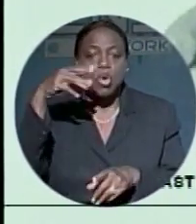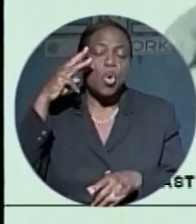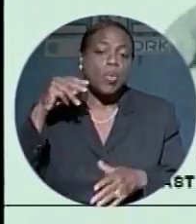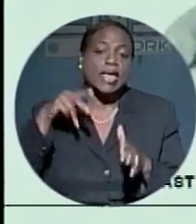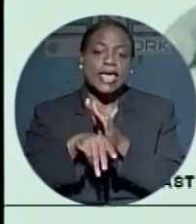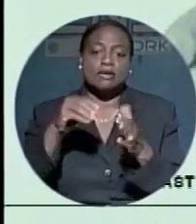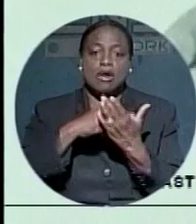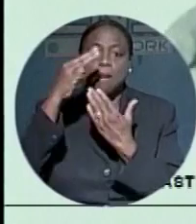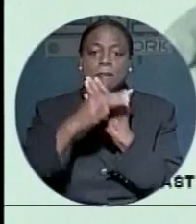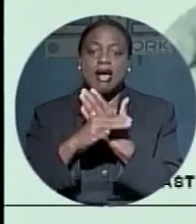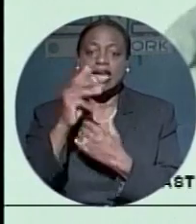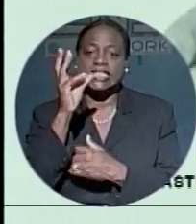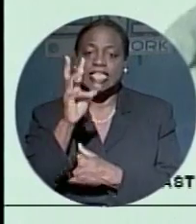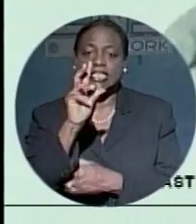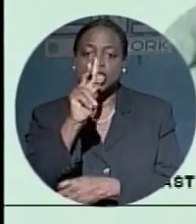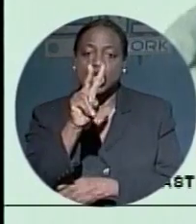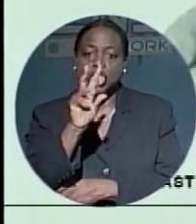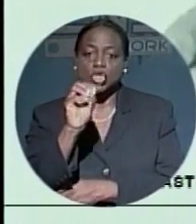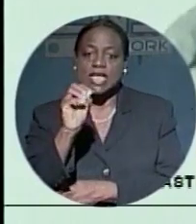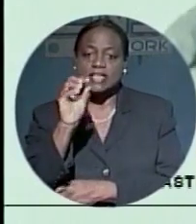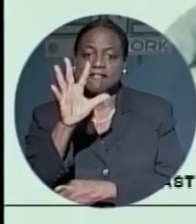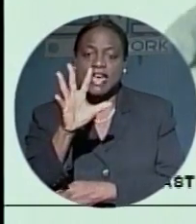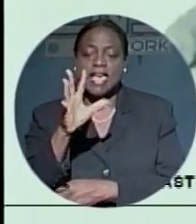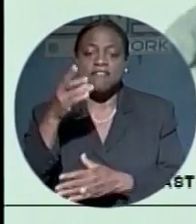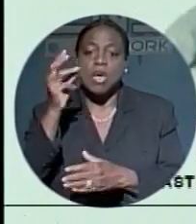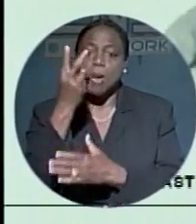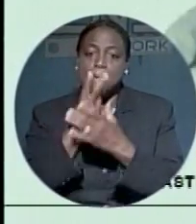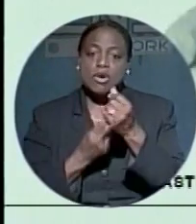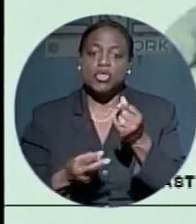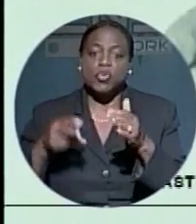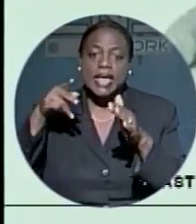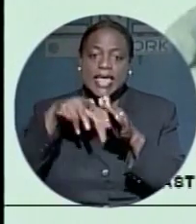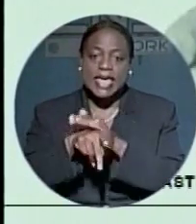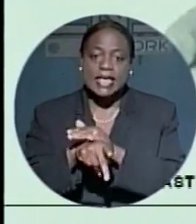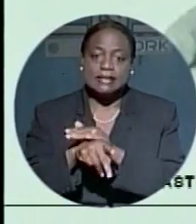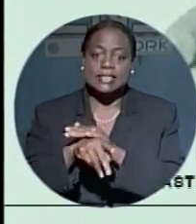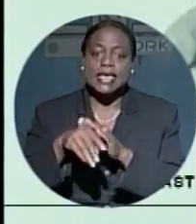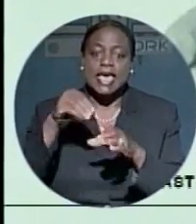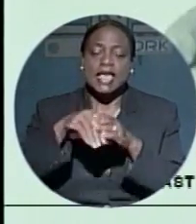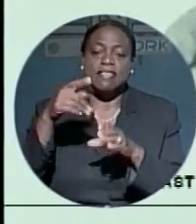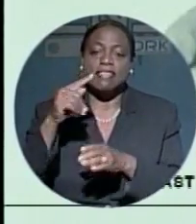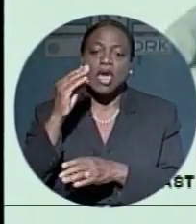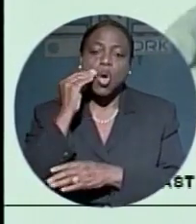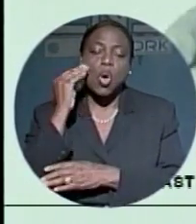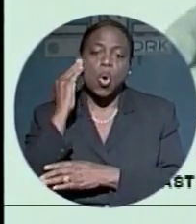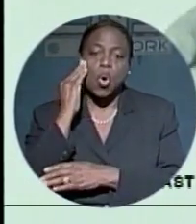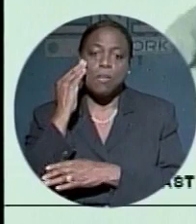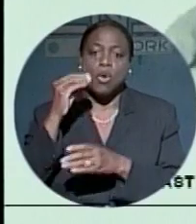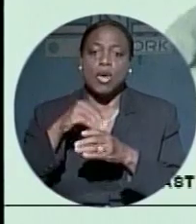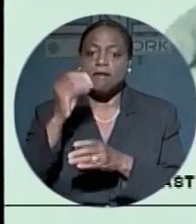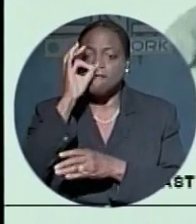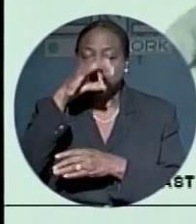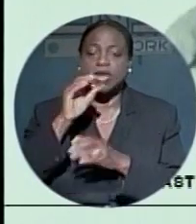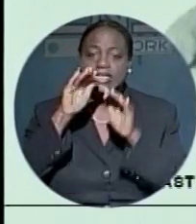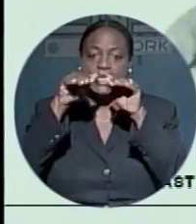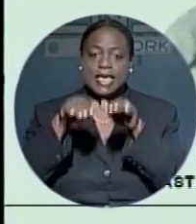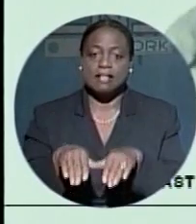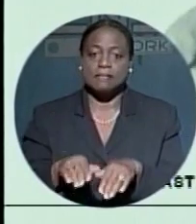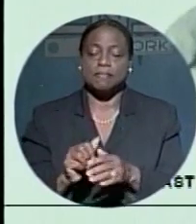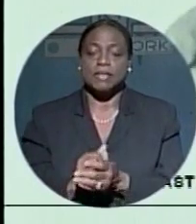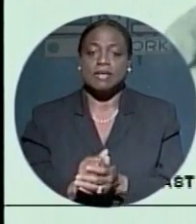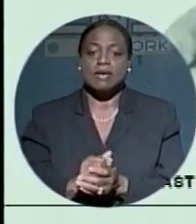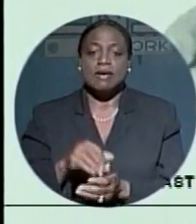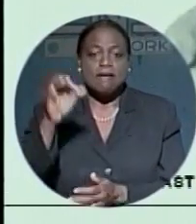6, 2005. Both were shot dead inside their home on Adderley Street in Fox Hill. Ferguson was executed in broad daylight